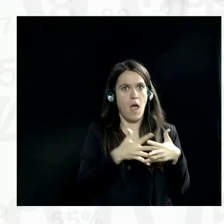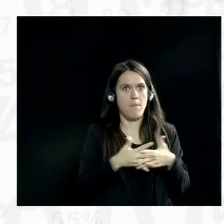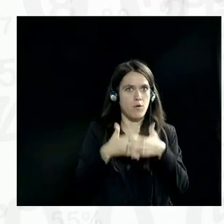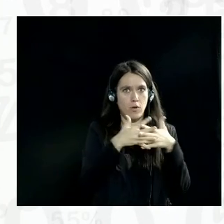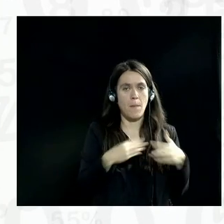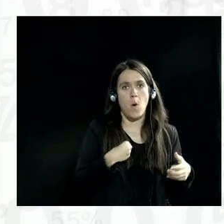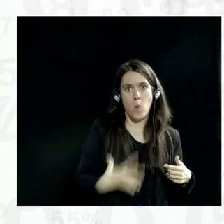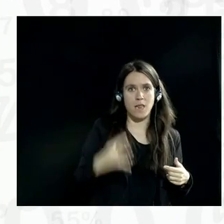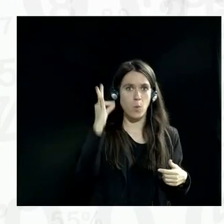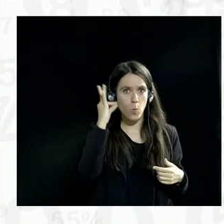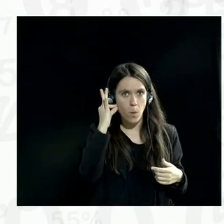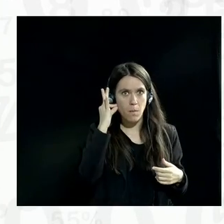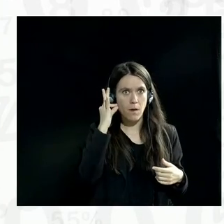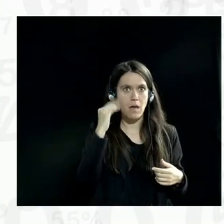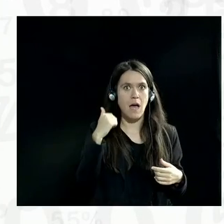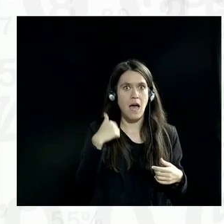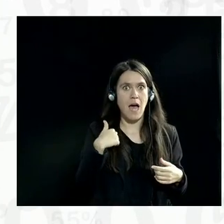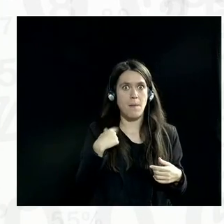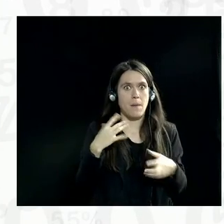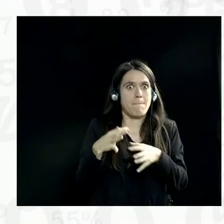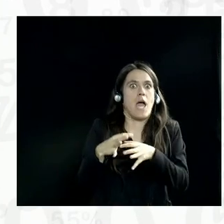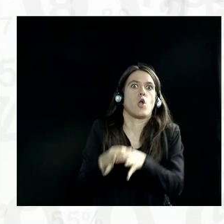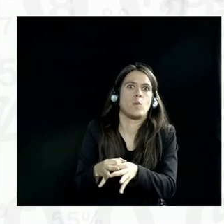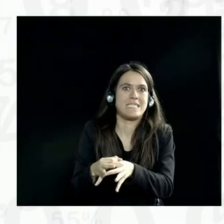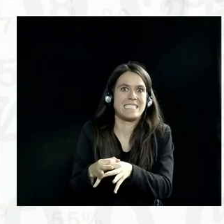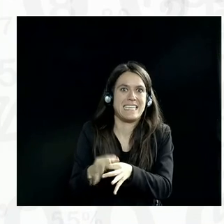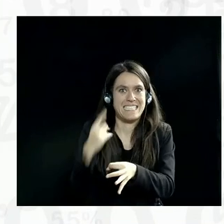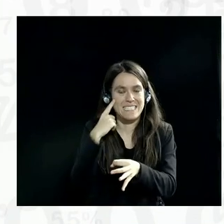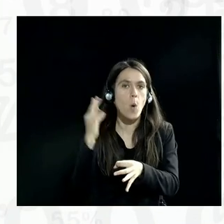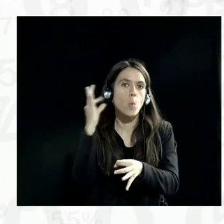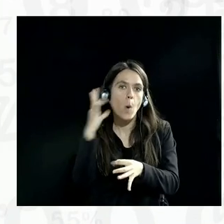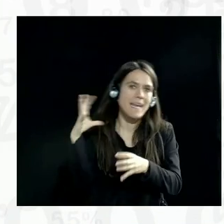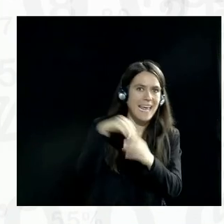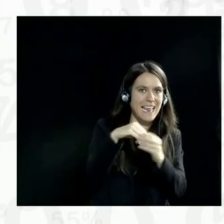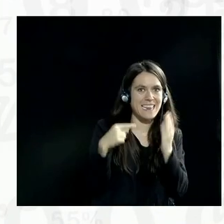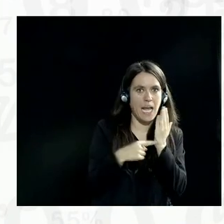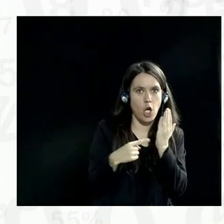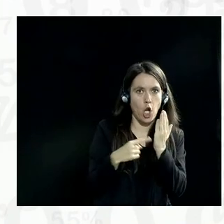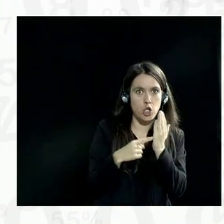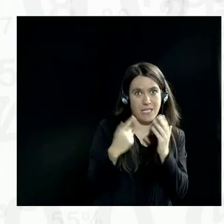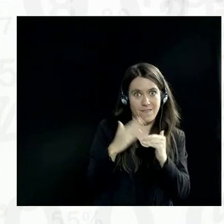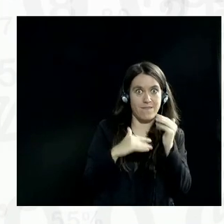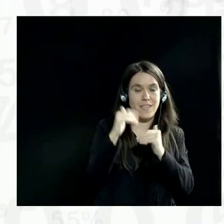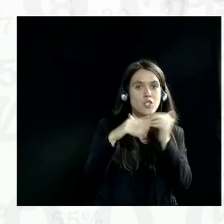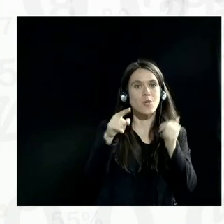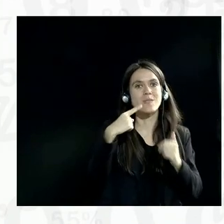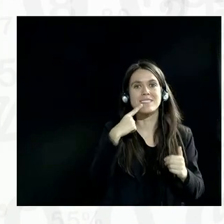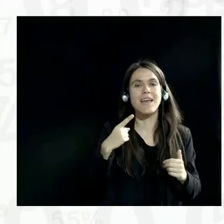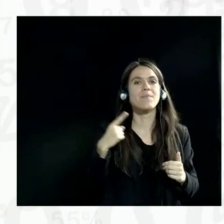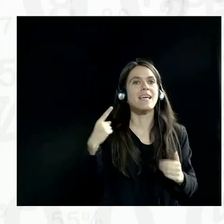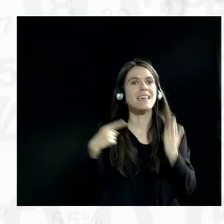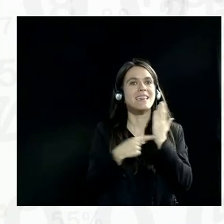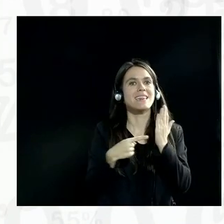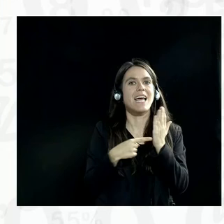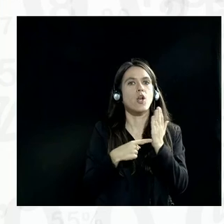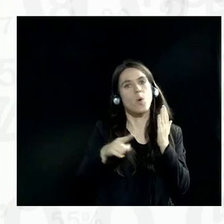I'm a white woman, and I am in a minority when it comes to women in technology and building these things. So when you ask your technological questions,